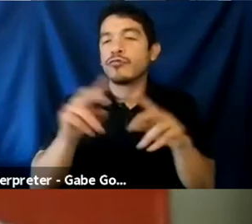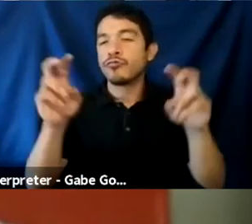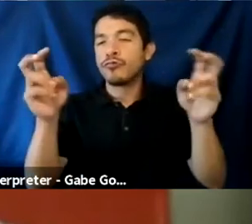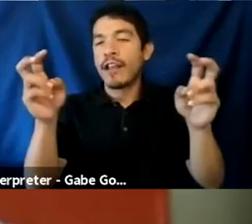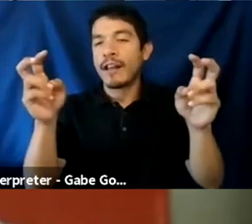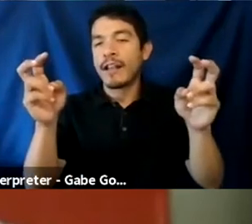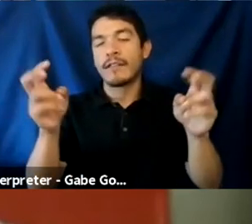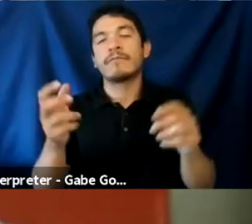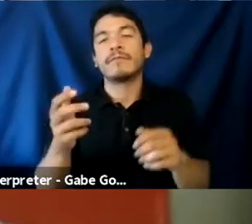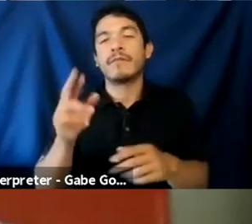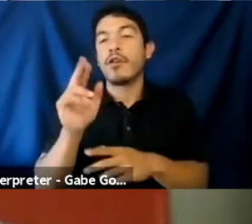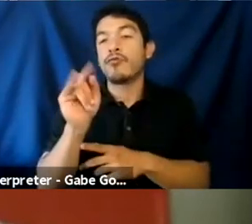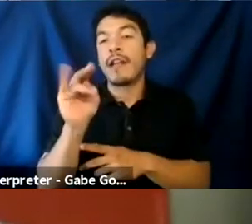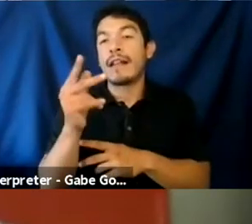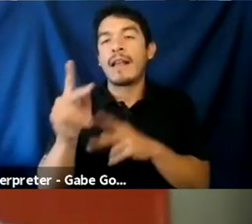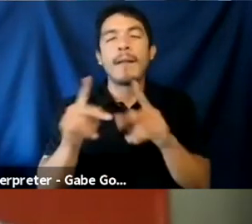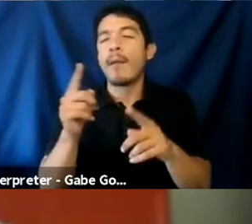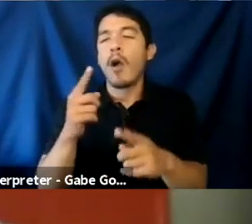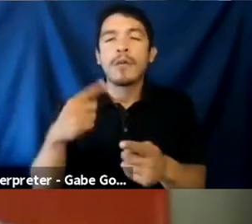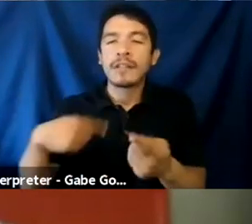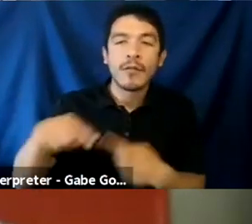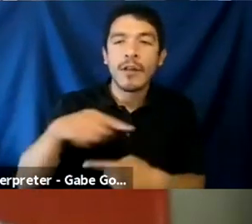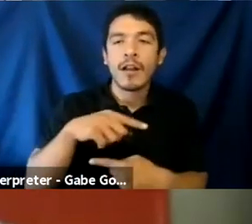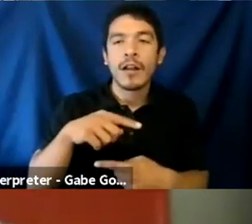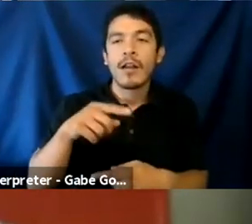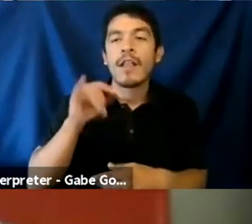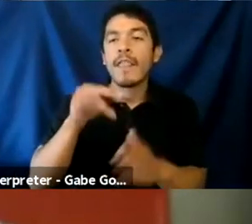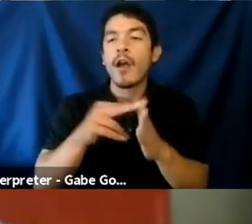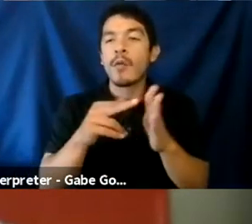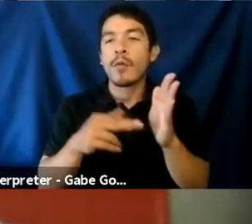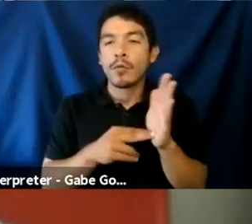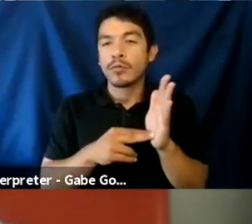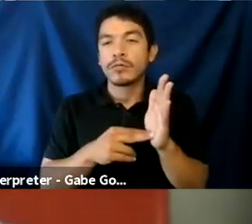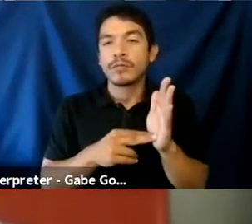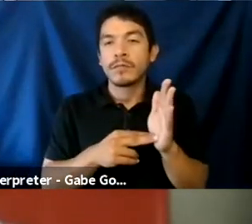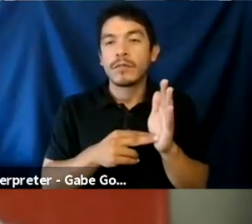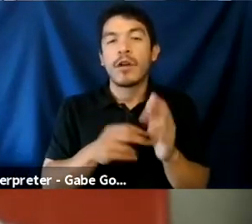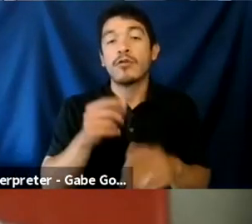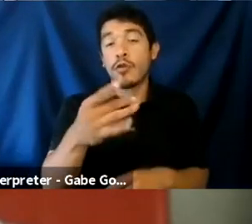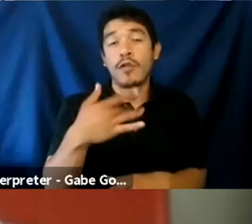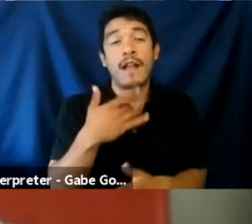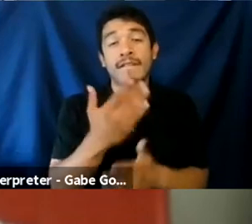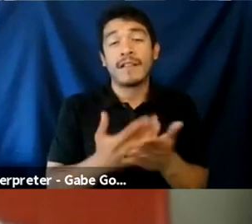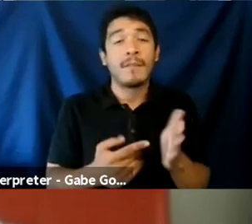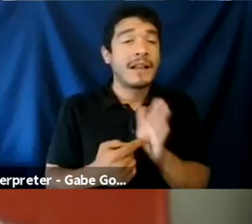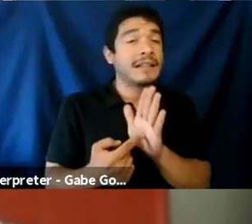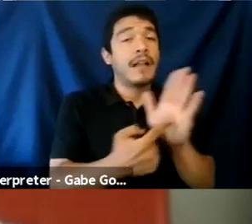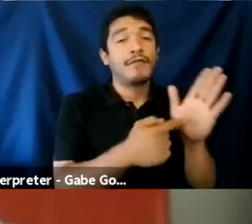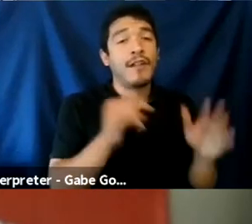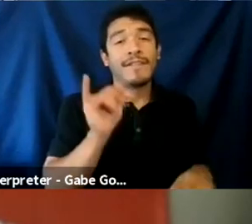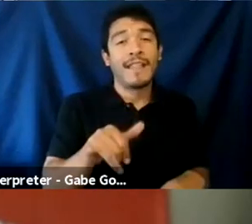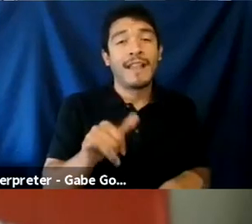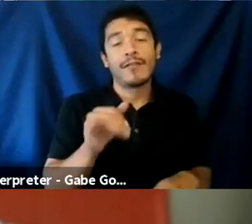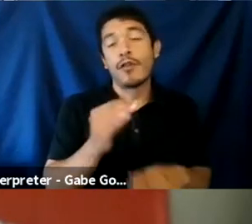people always get around, right. People always get around the rules. So if y'all have some examples of that or thoughts around it.